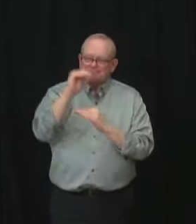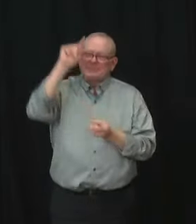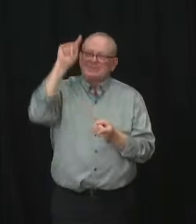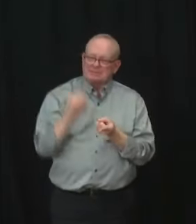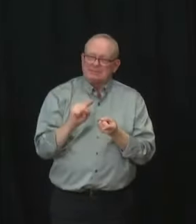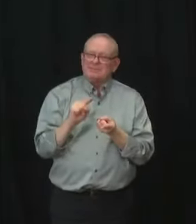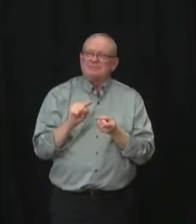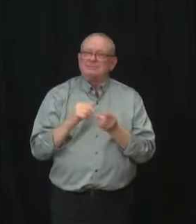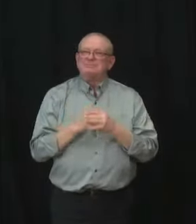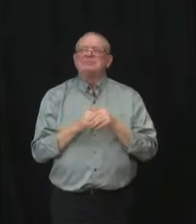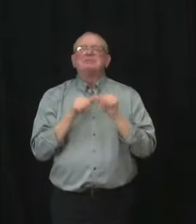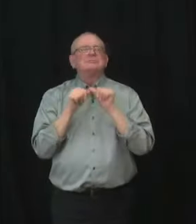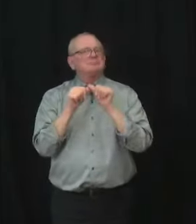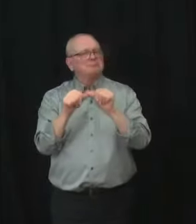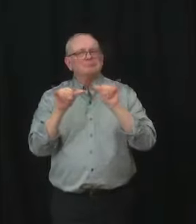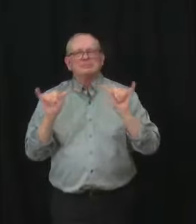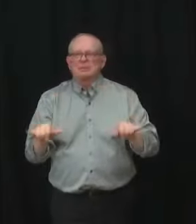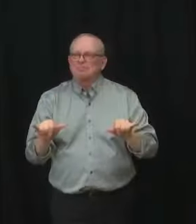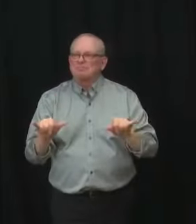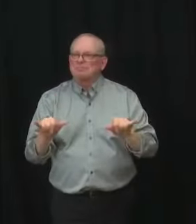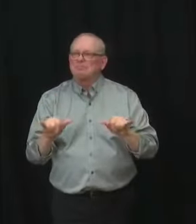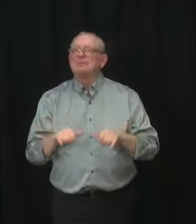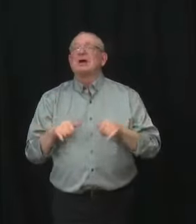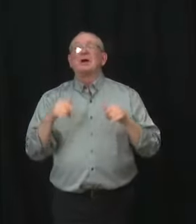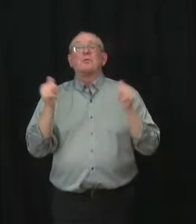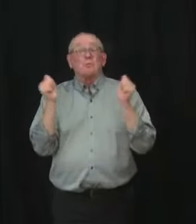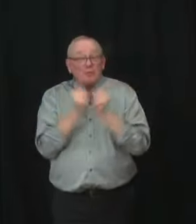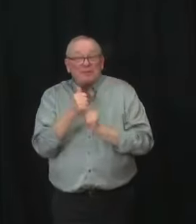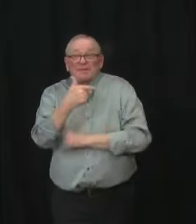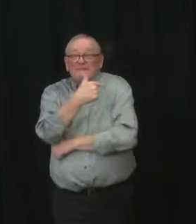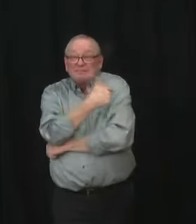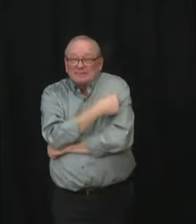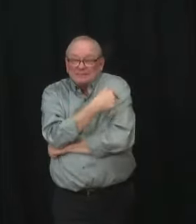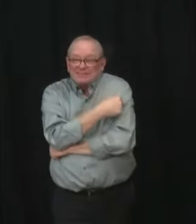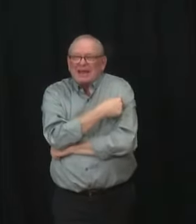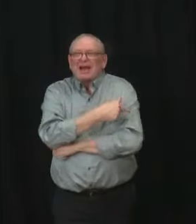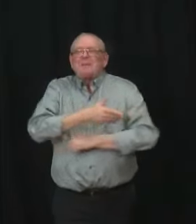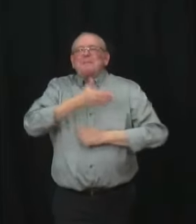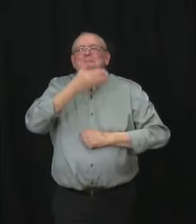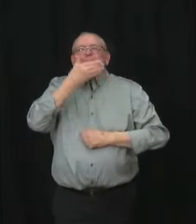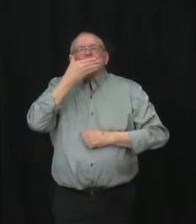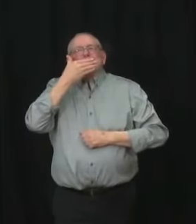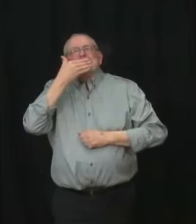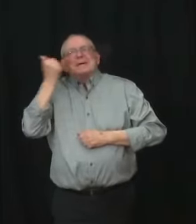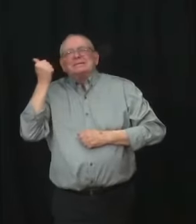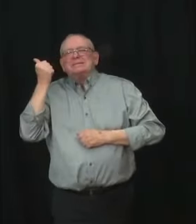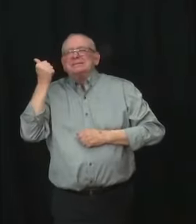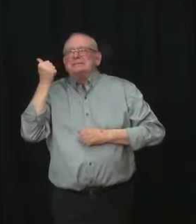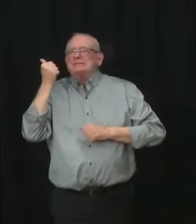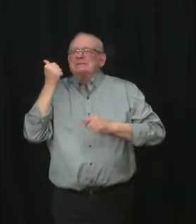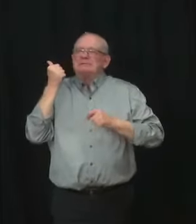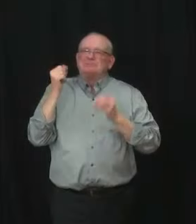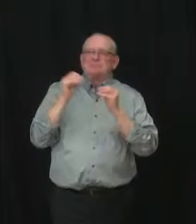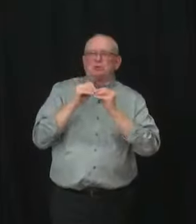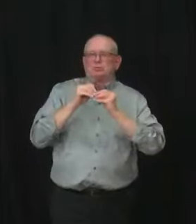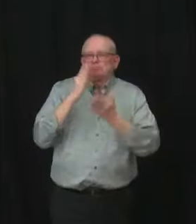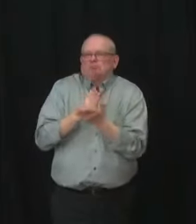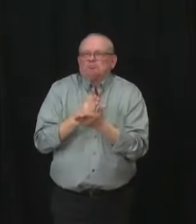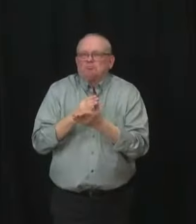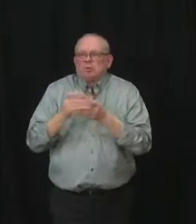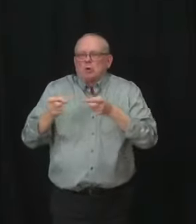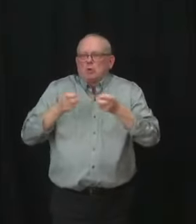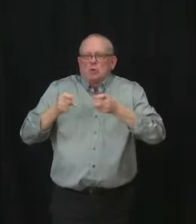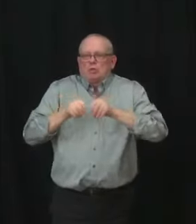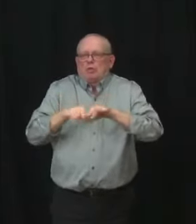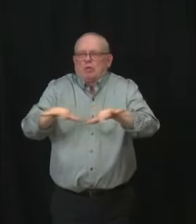in tandem, along with vaccines, we will be able to reduce transmission and reduce the impacts and the strain on our health care